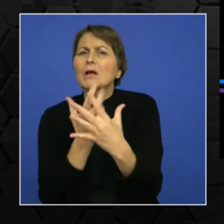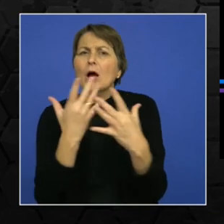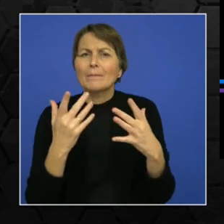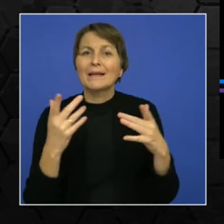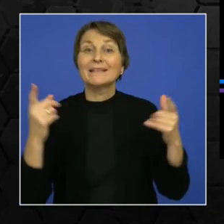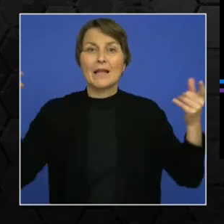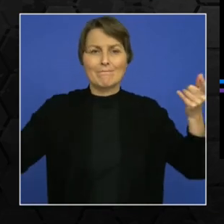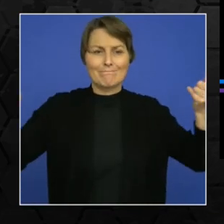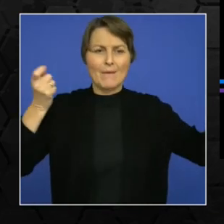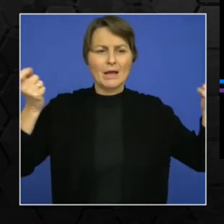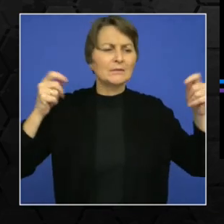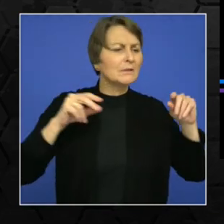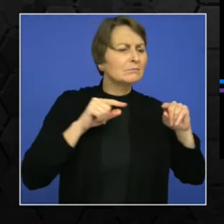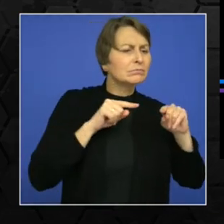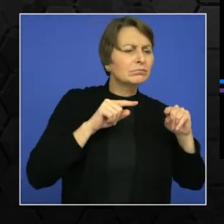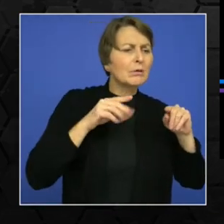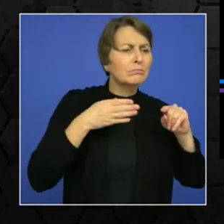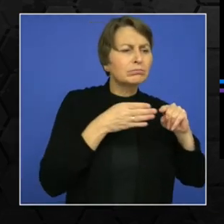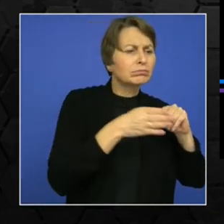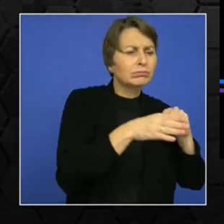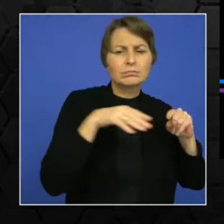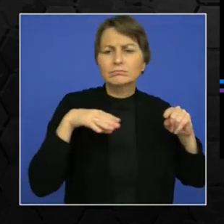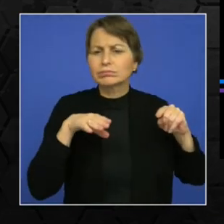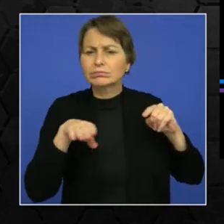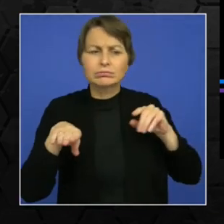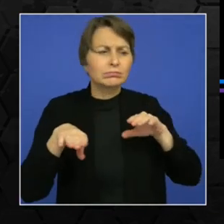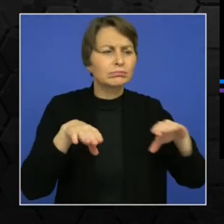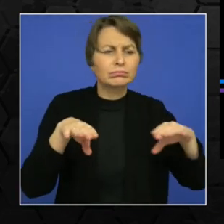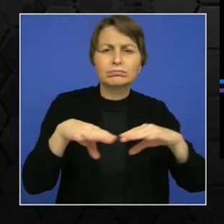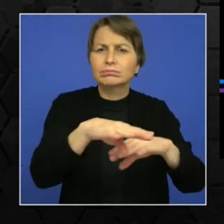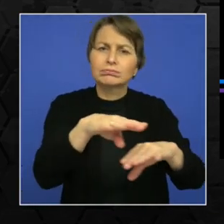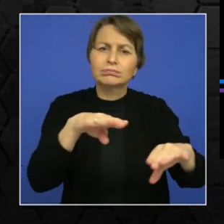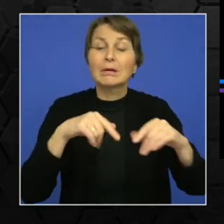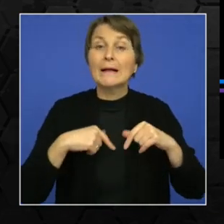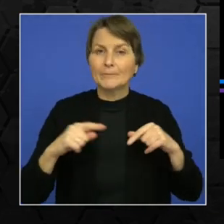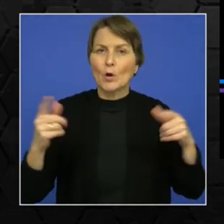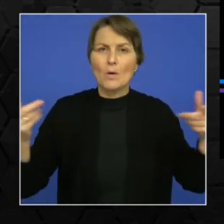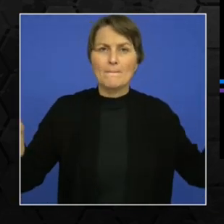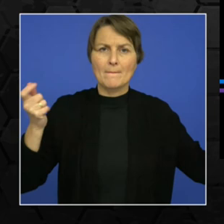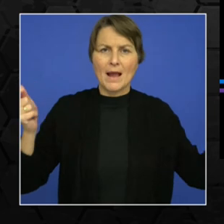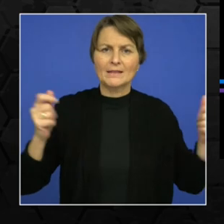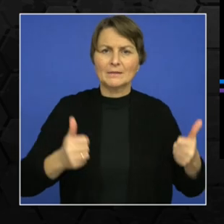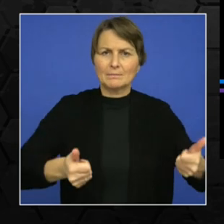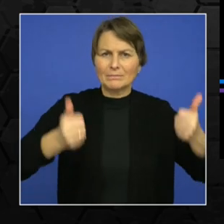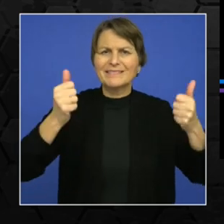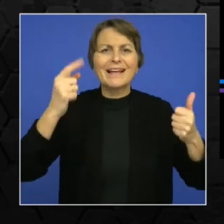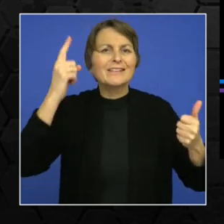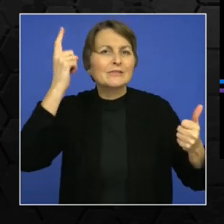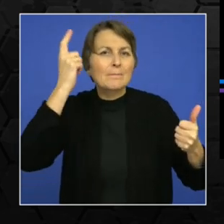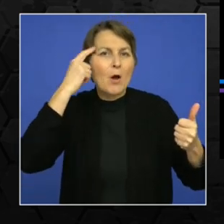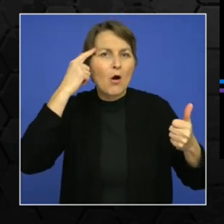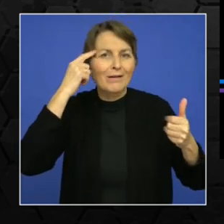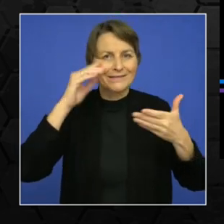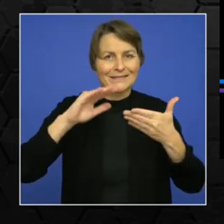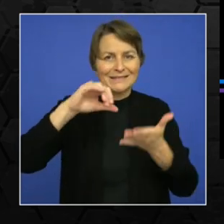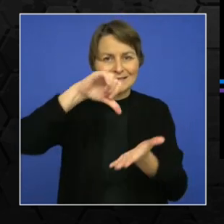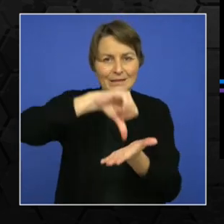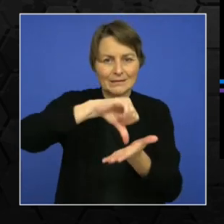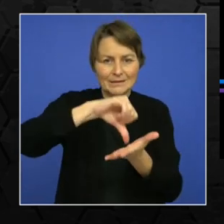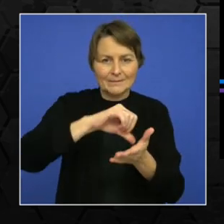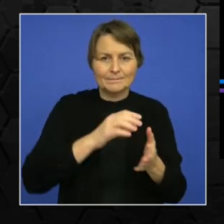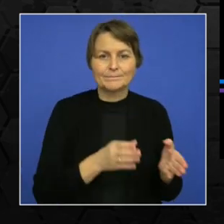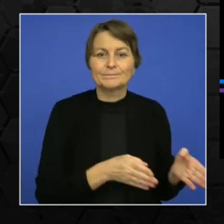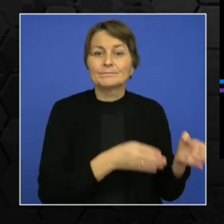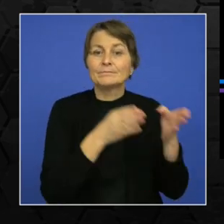systems are also very popular. So have started to become very popular indoor as it as it became a smart city. So Bangalore, India is also a very good example for